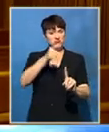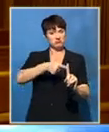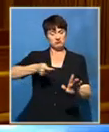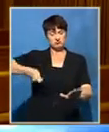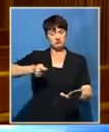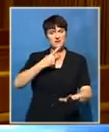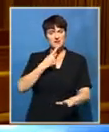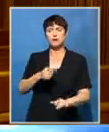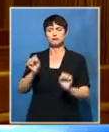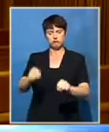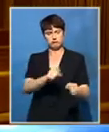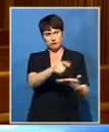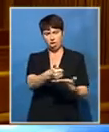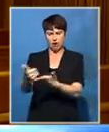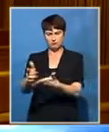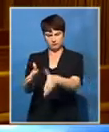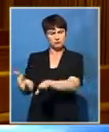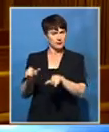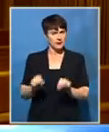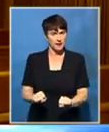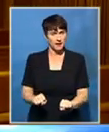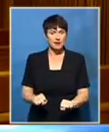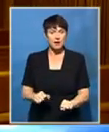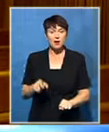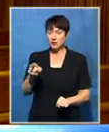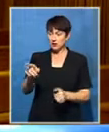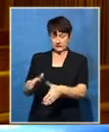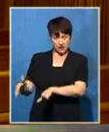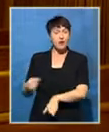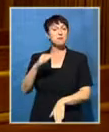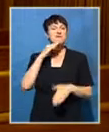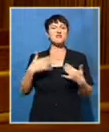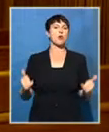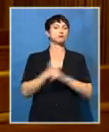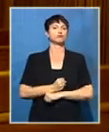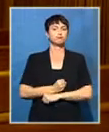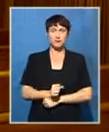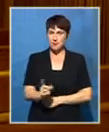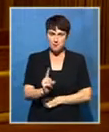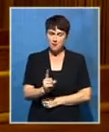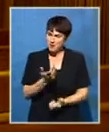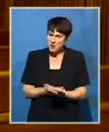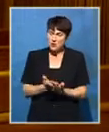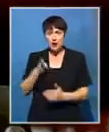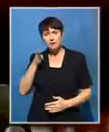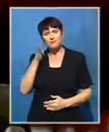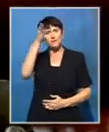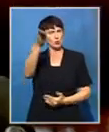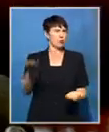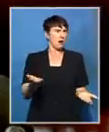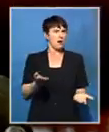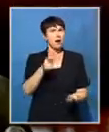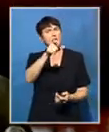die with the applicant. It established a cause of action for future applicants in the same or similar circumstances as our late clients.